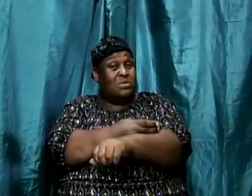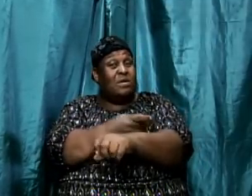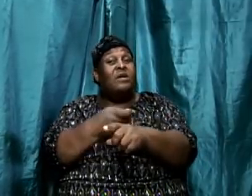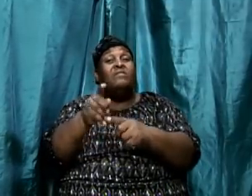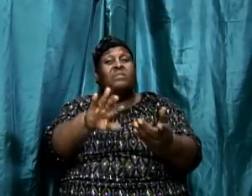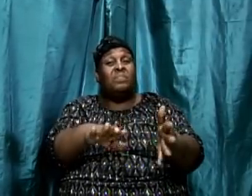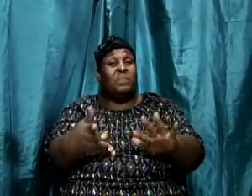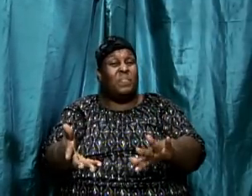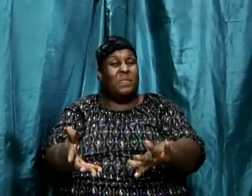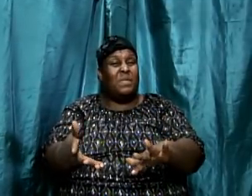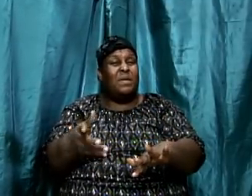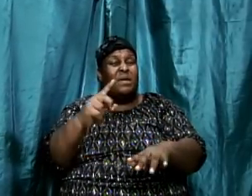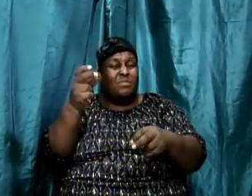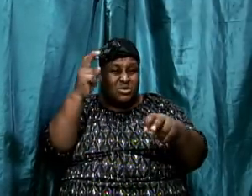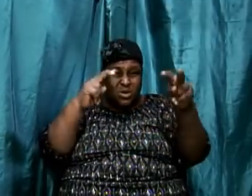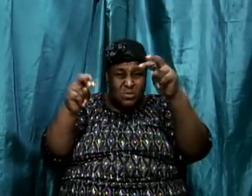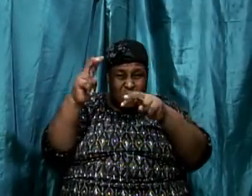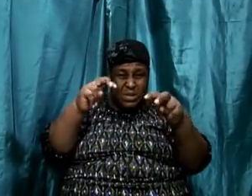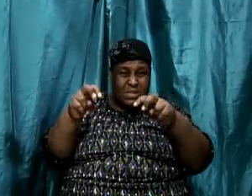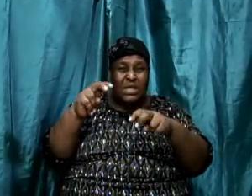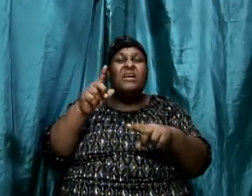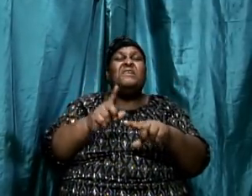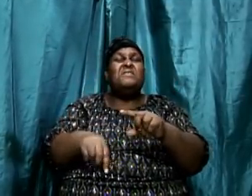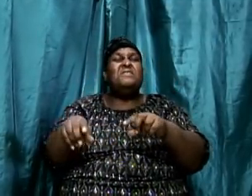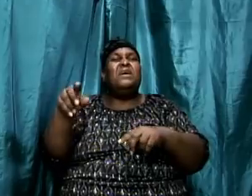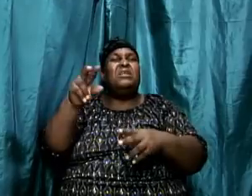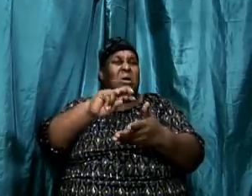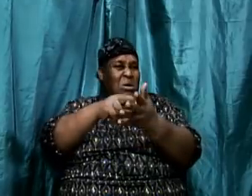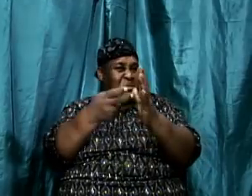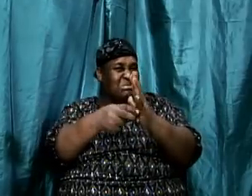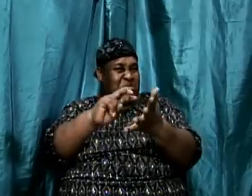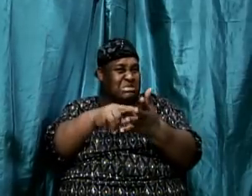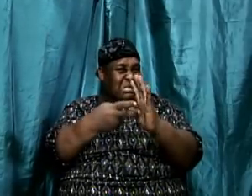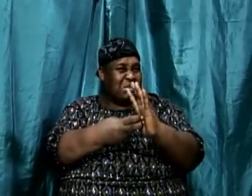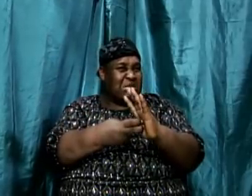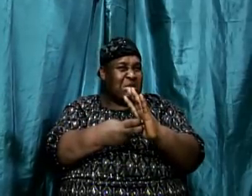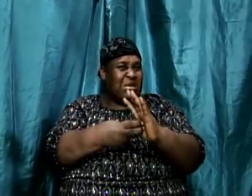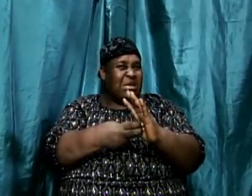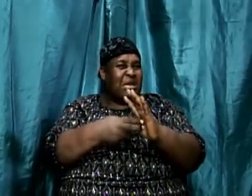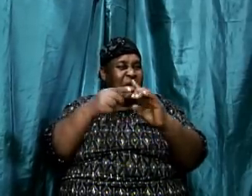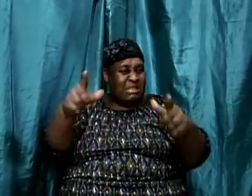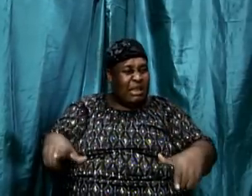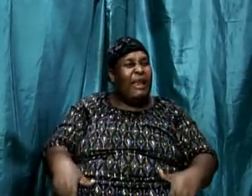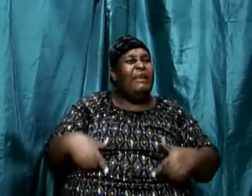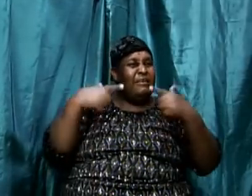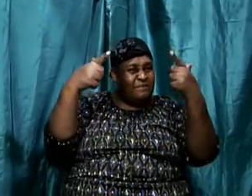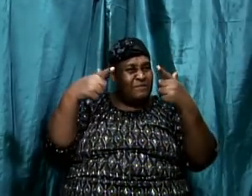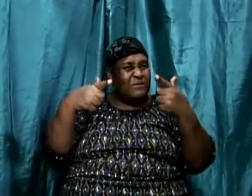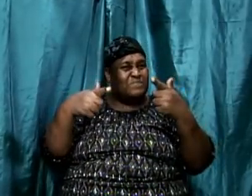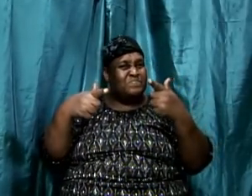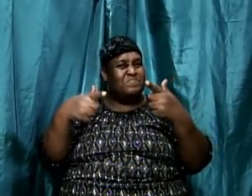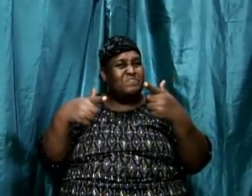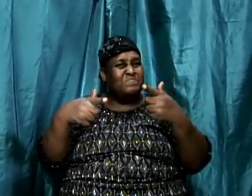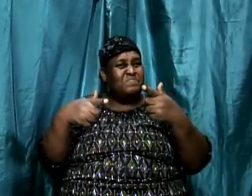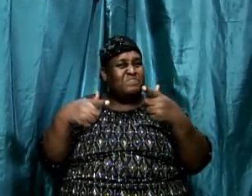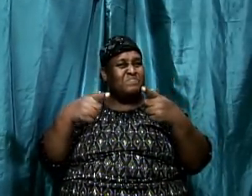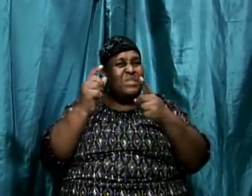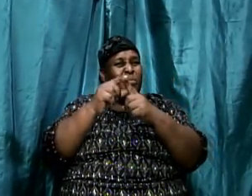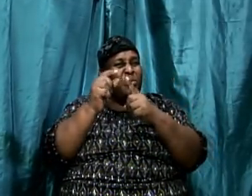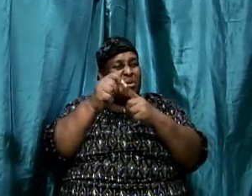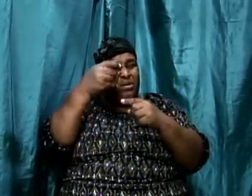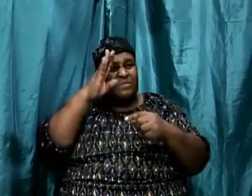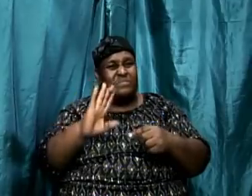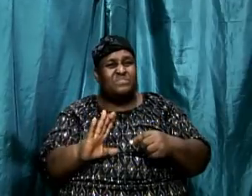When observe it and you interpret what was taking place there, then you can start applying it to your life. You see the word worship there being used for the first time.